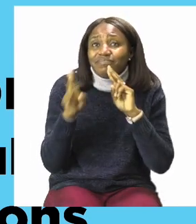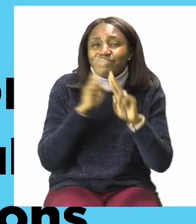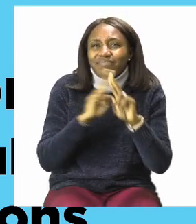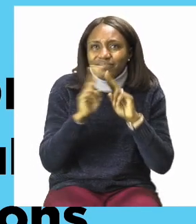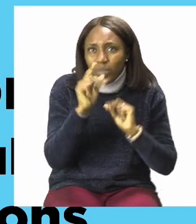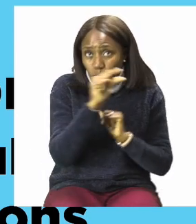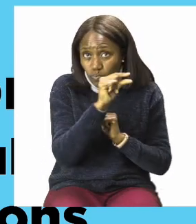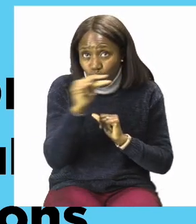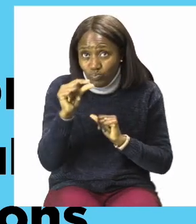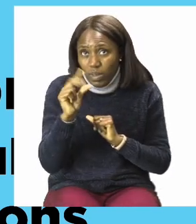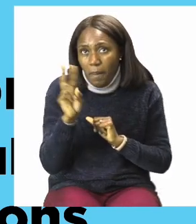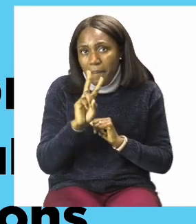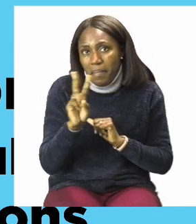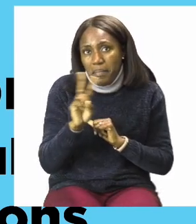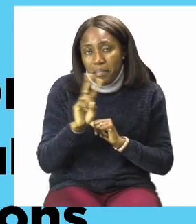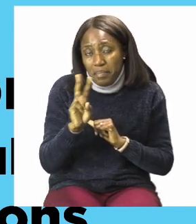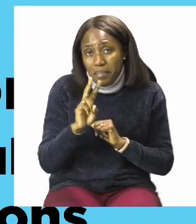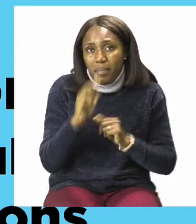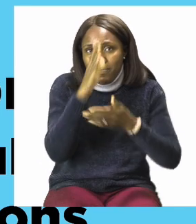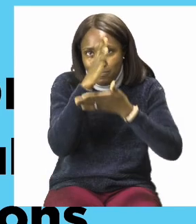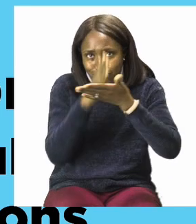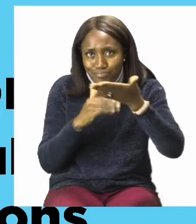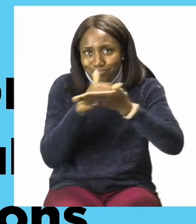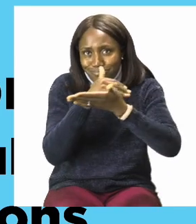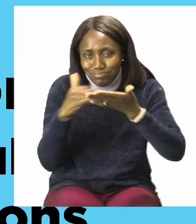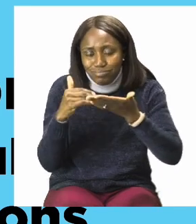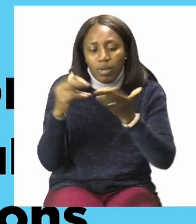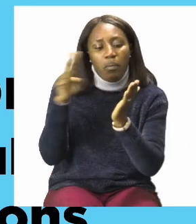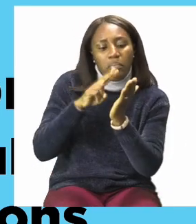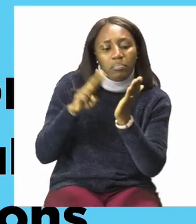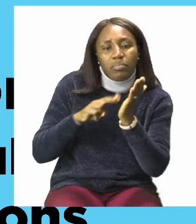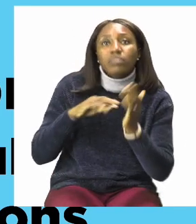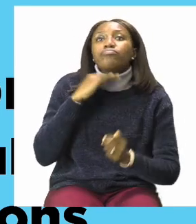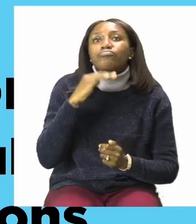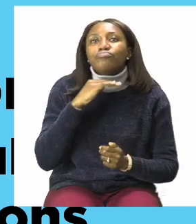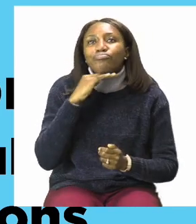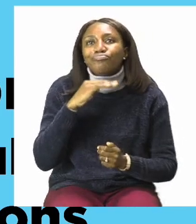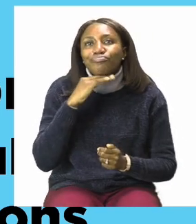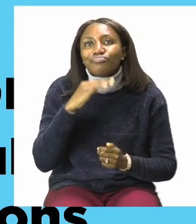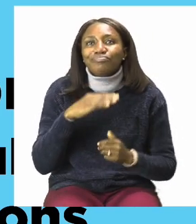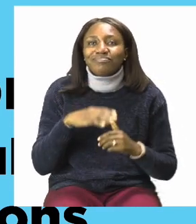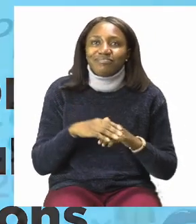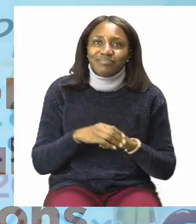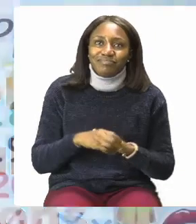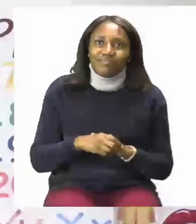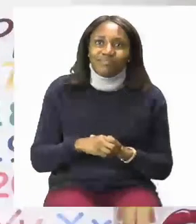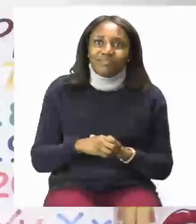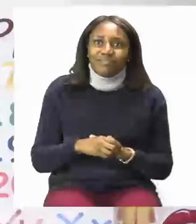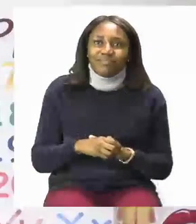be doing vocabulary, fractions and reading comprehension.